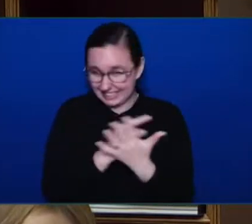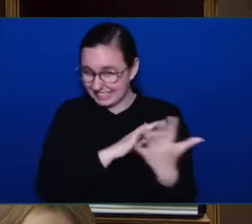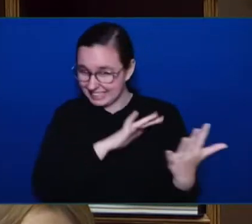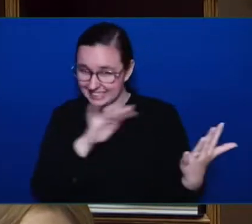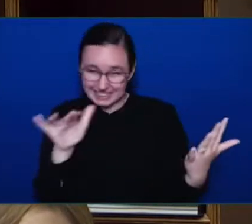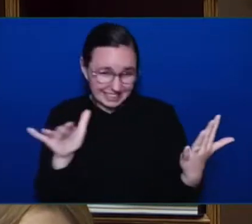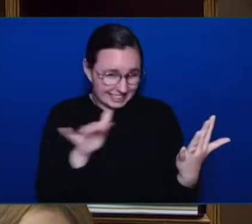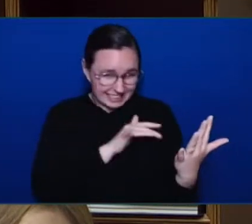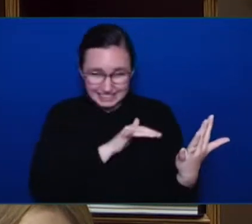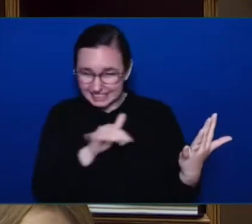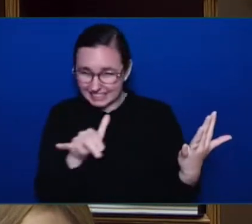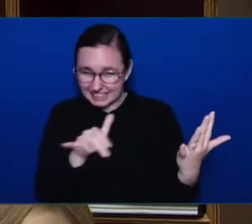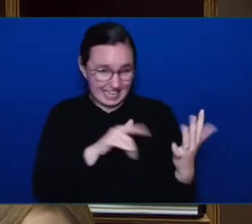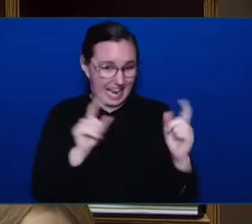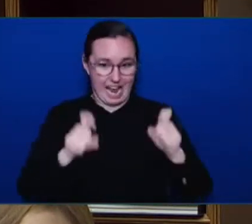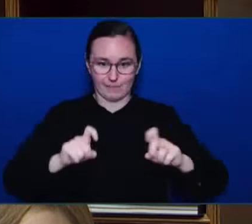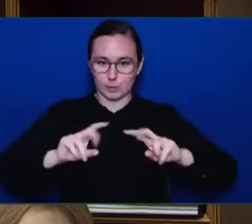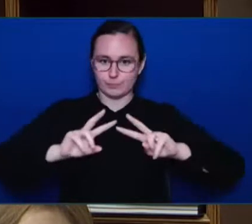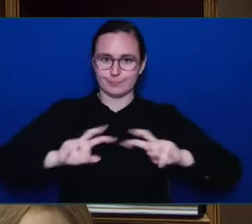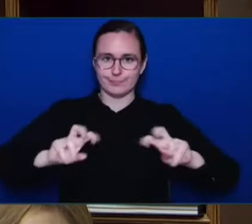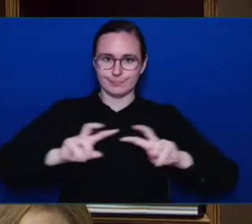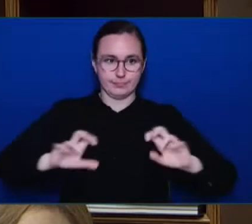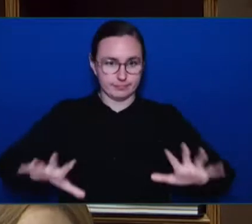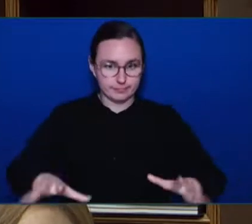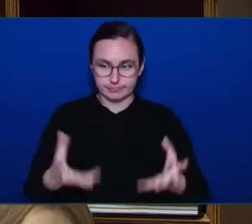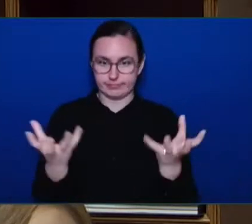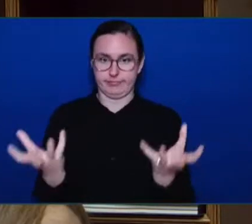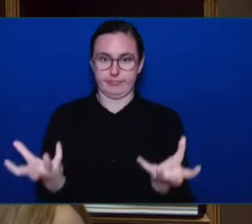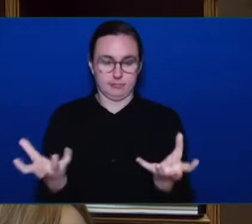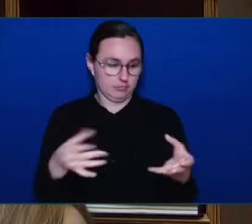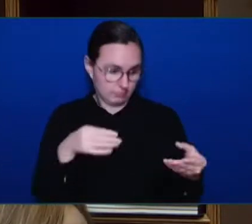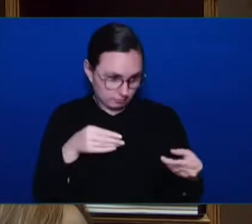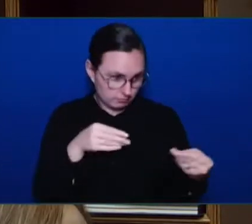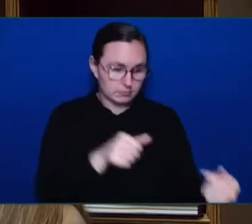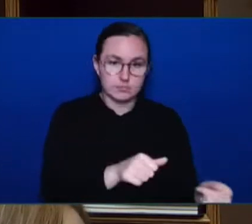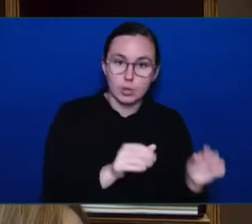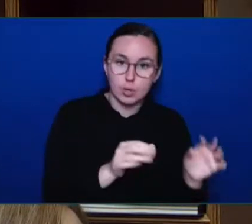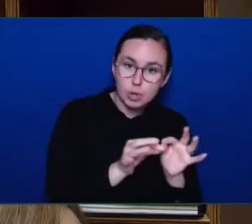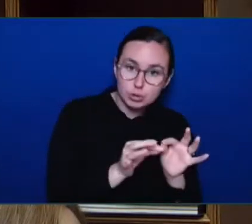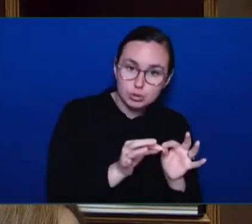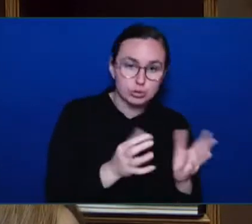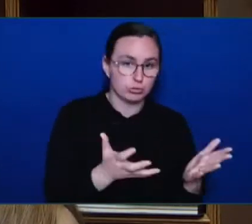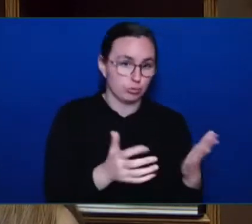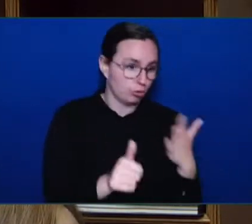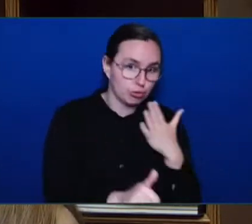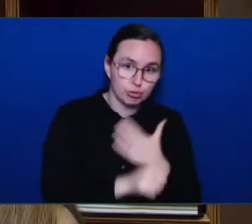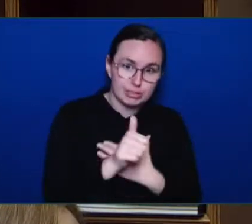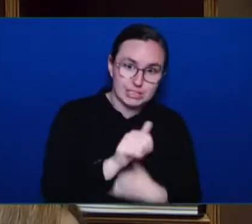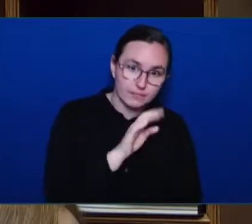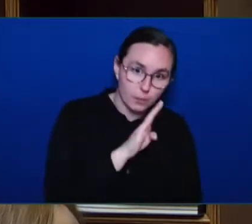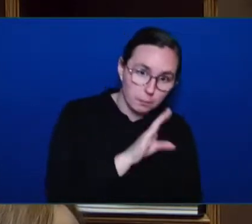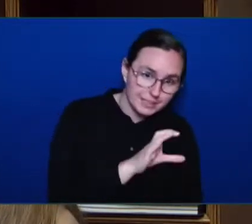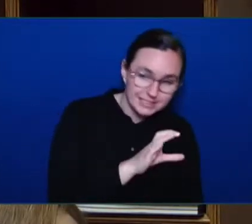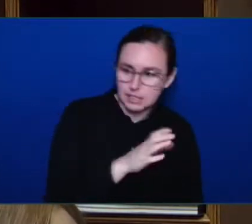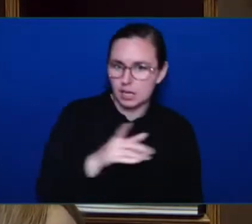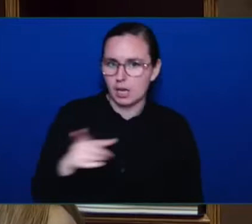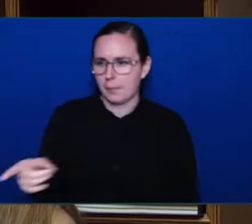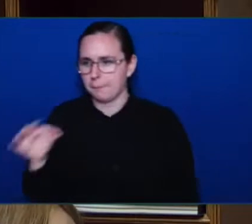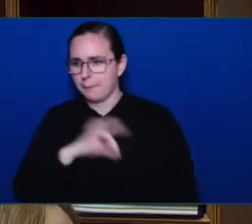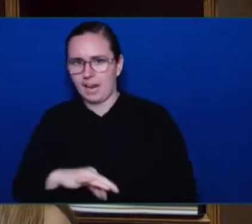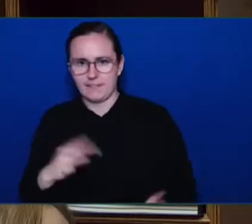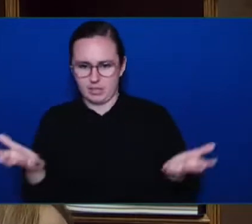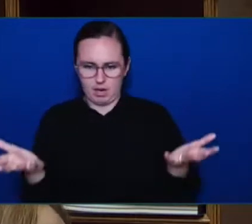and the benefits, the risks to the province. And ultimately, we decided it was simply not the right time.